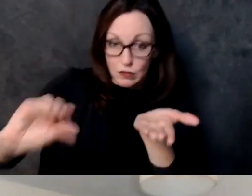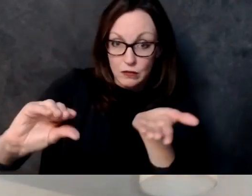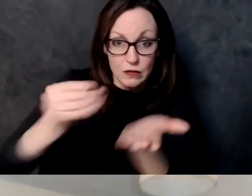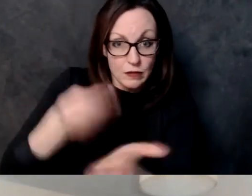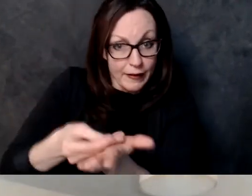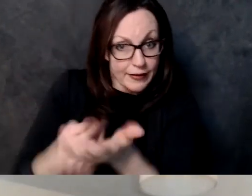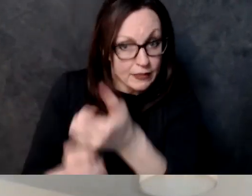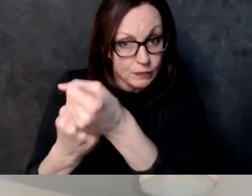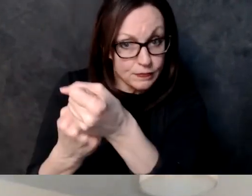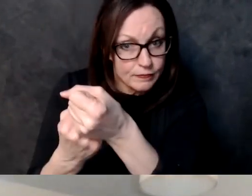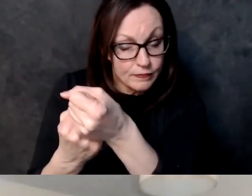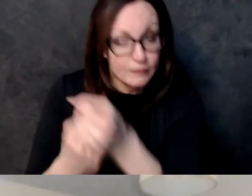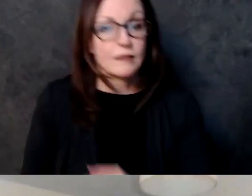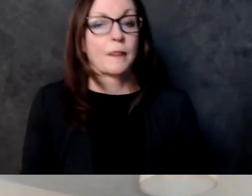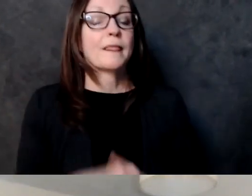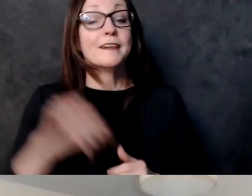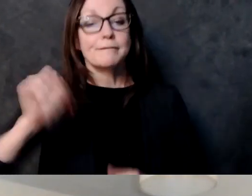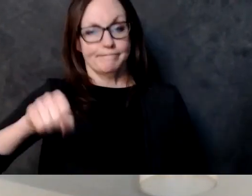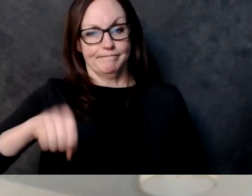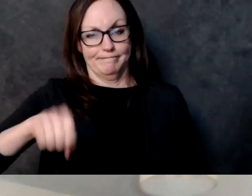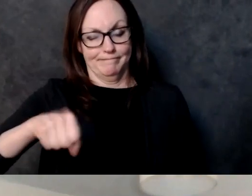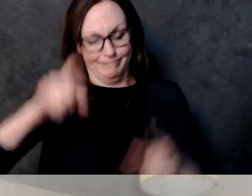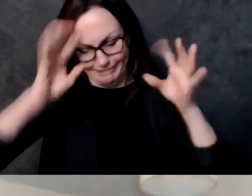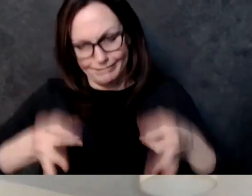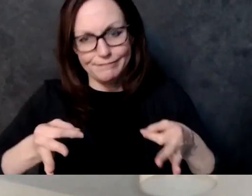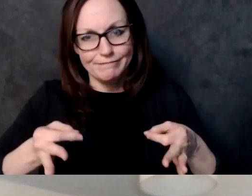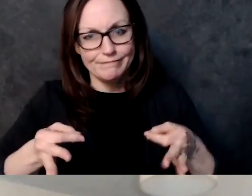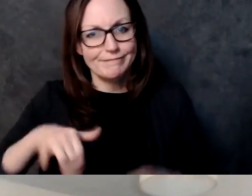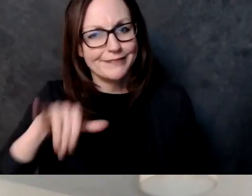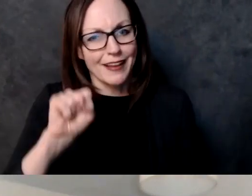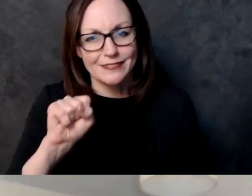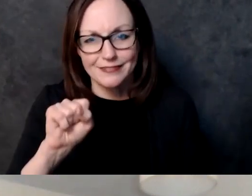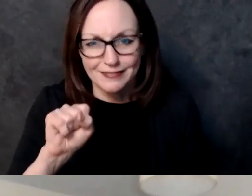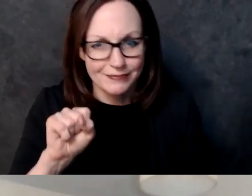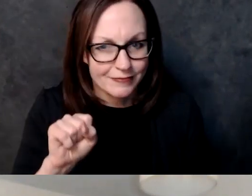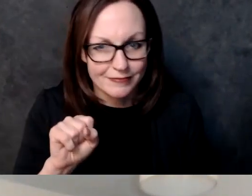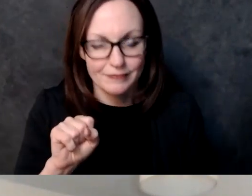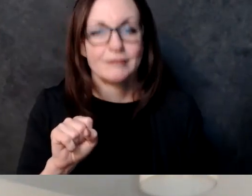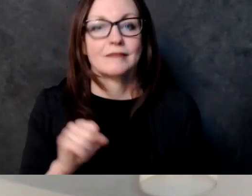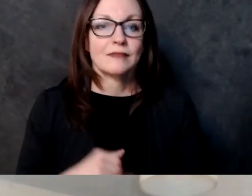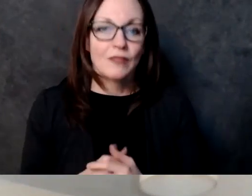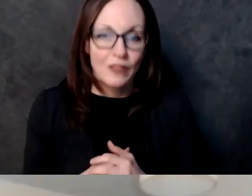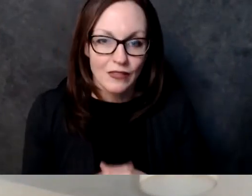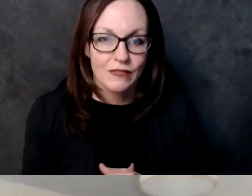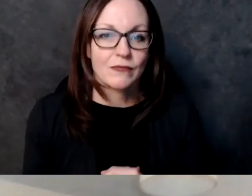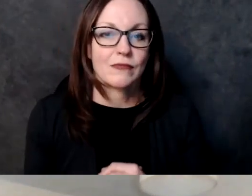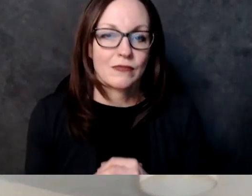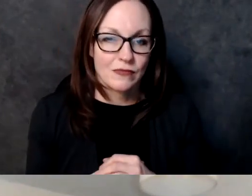seen successful models such as cahoots out in eugene oregon um as well as um